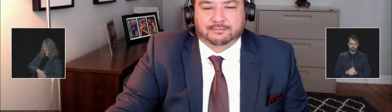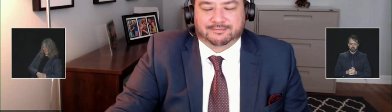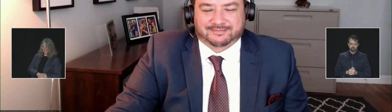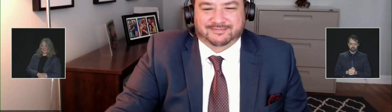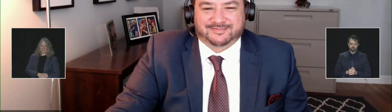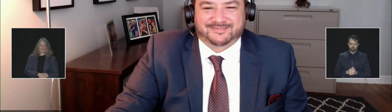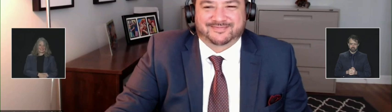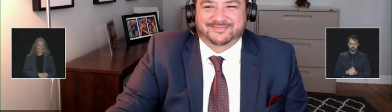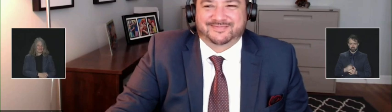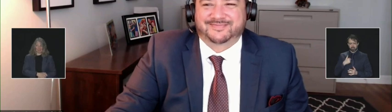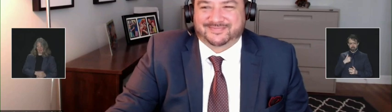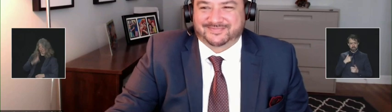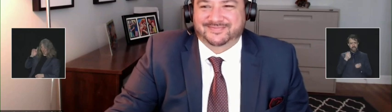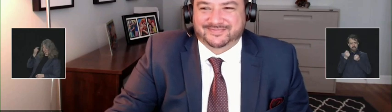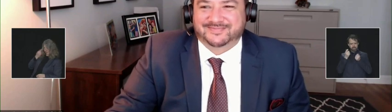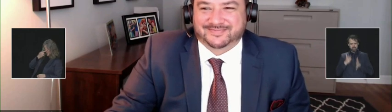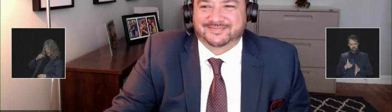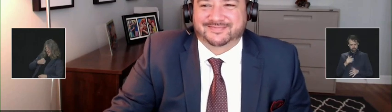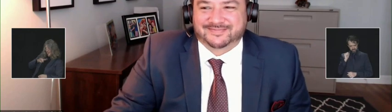Minister?